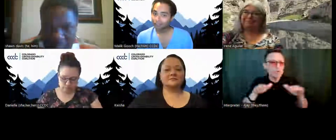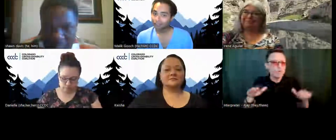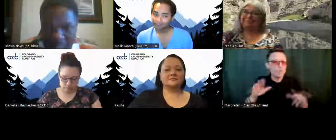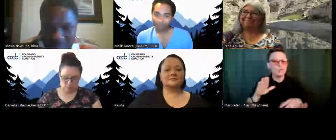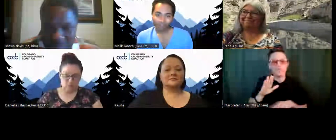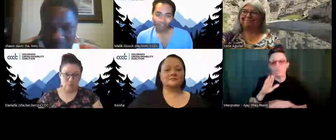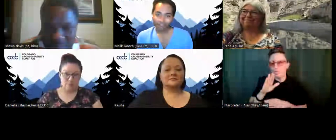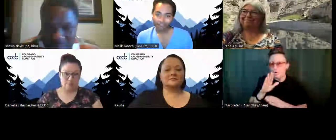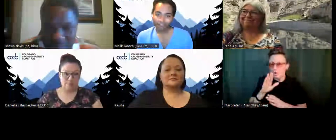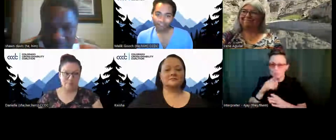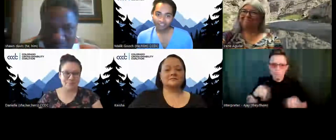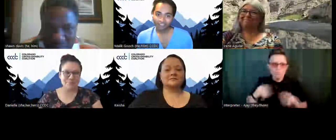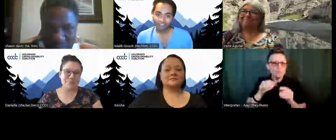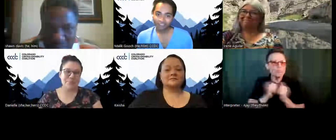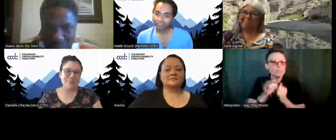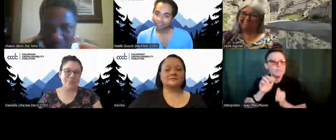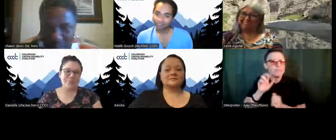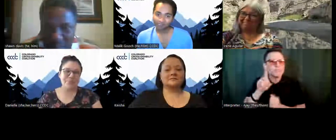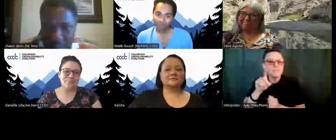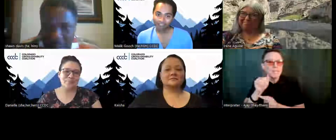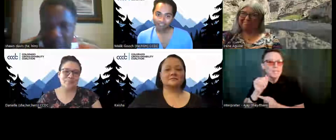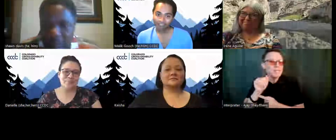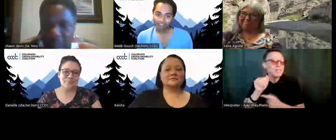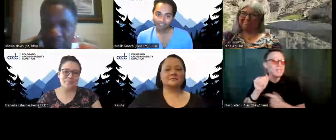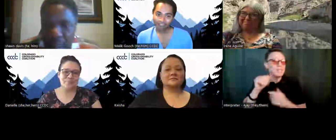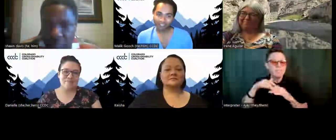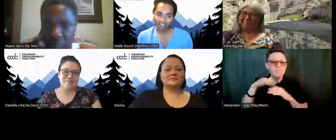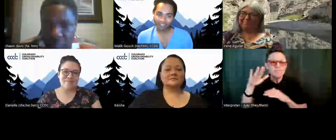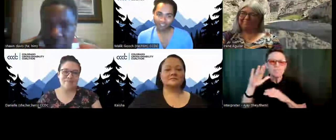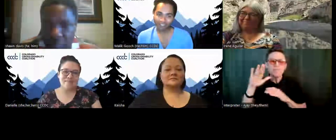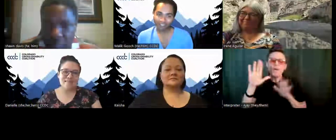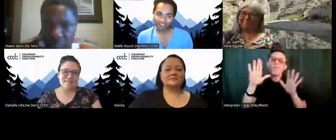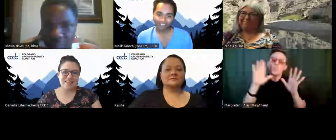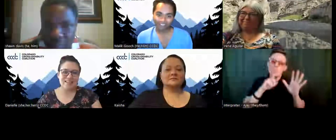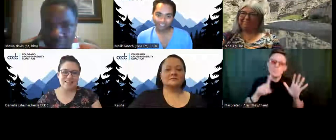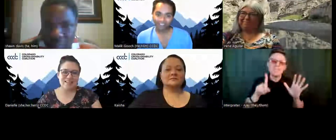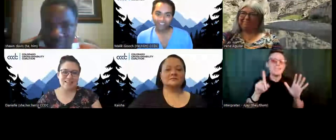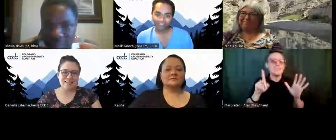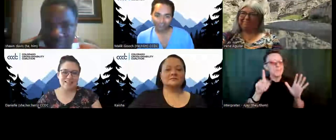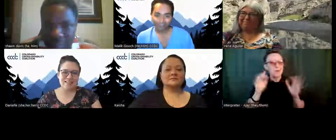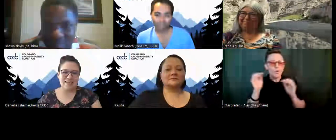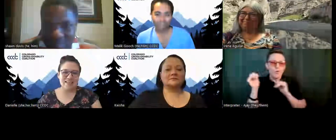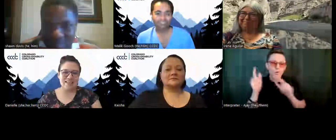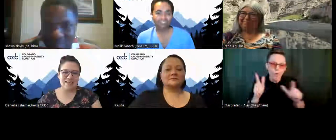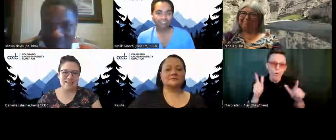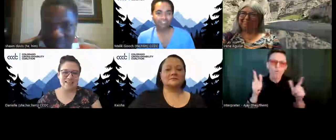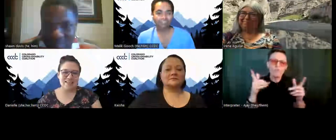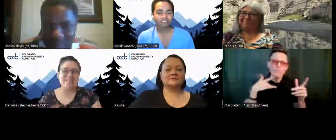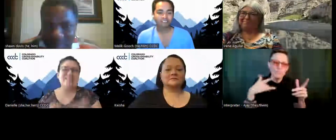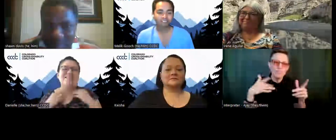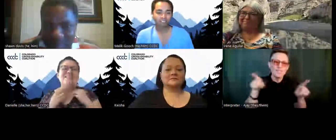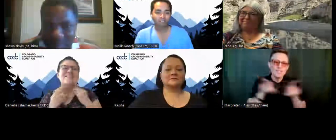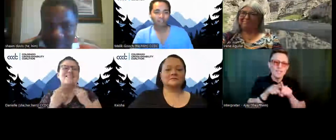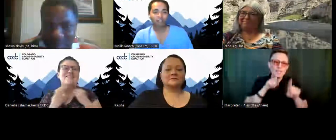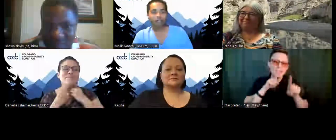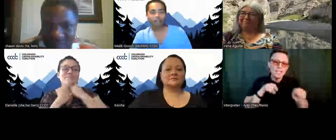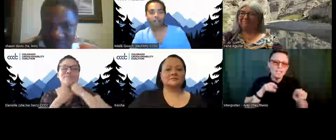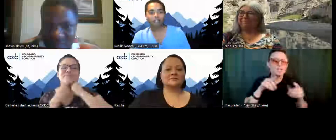said, there's a very obvious answer. Everyone answers that whenever they have to talk about advocacy. So, oh,